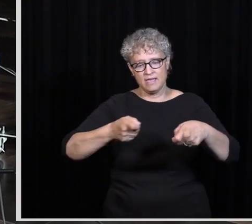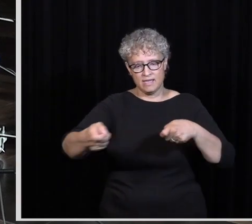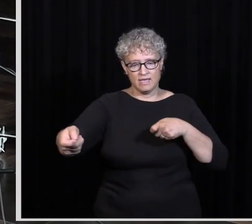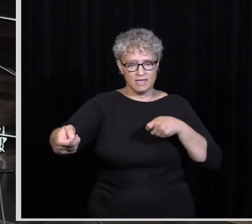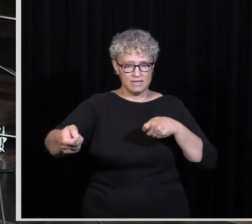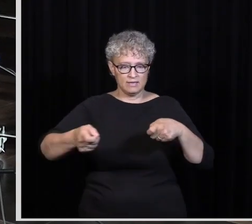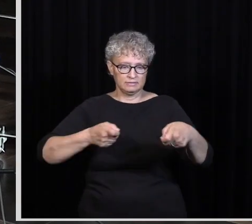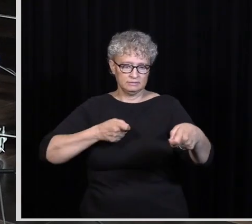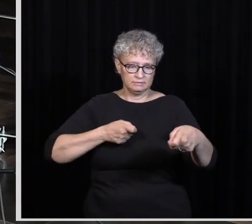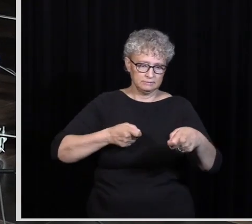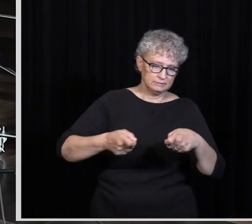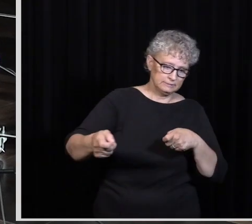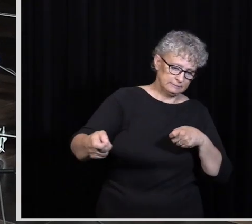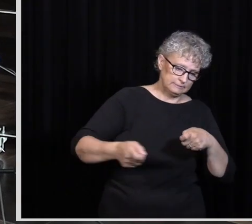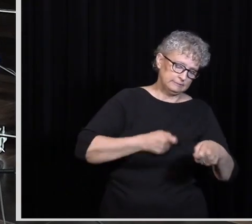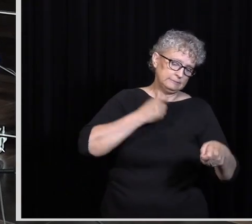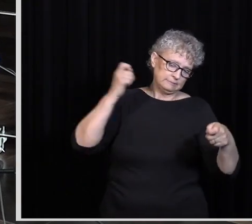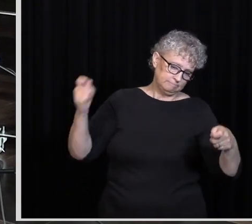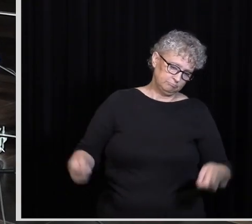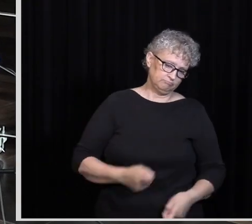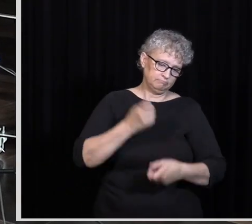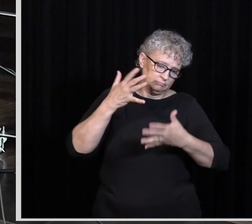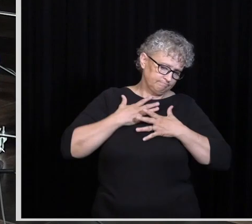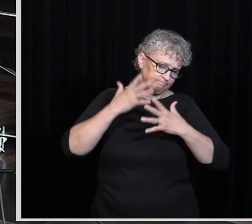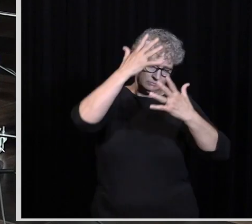Out Of Ashes Out